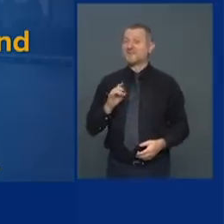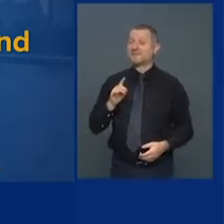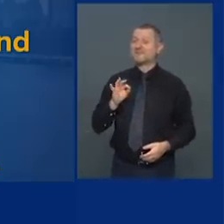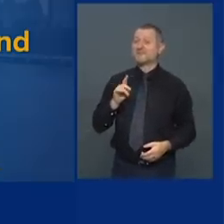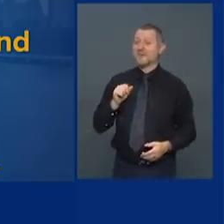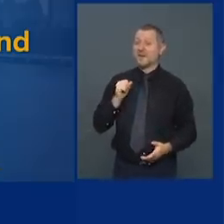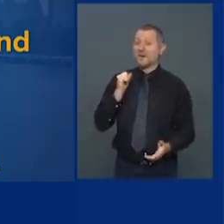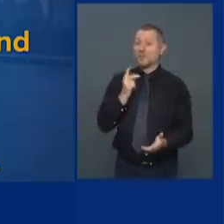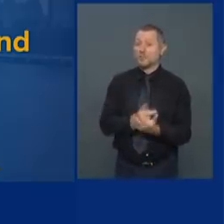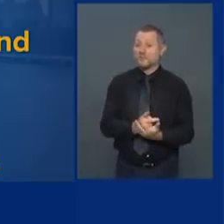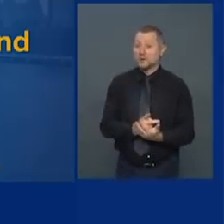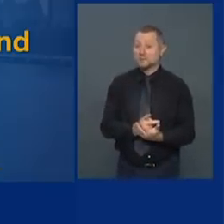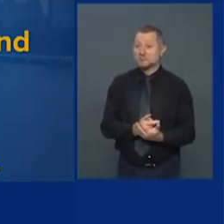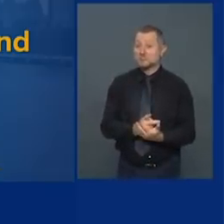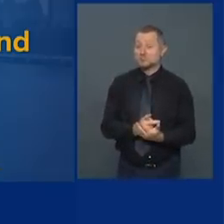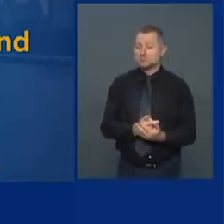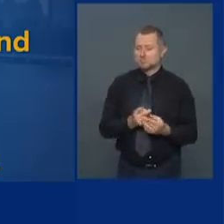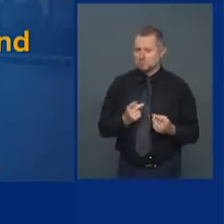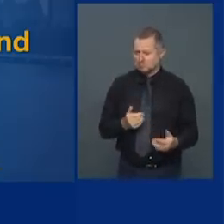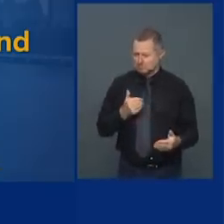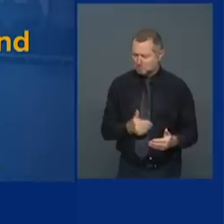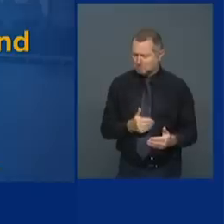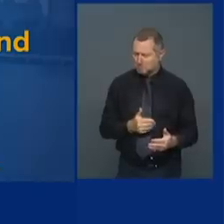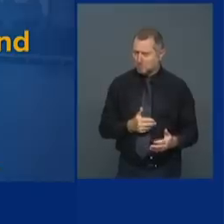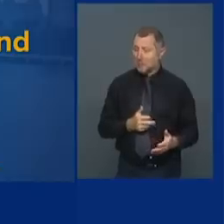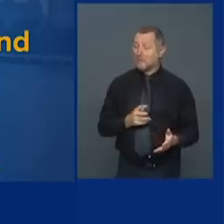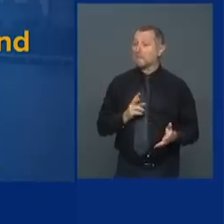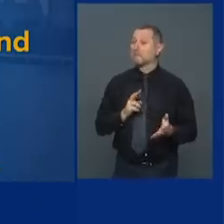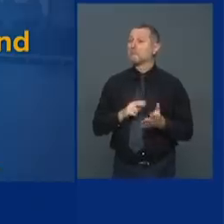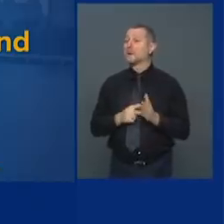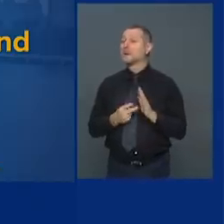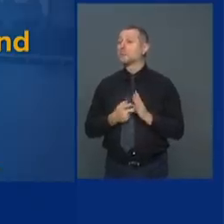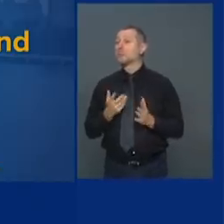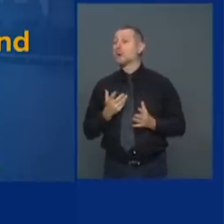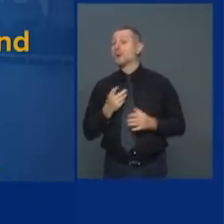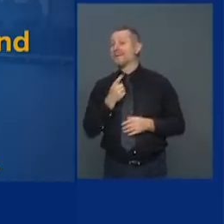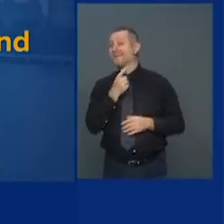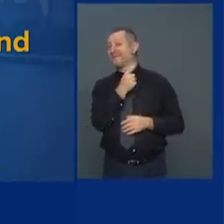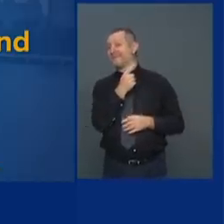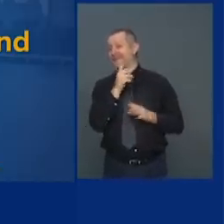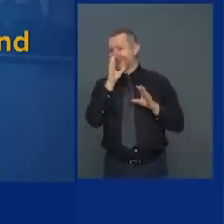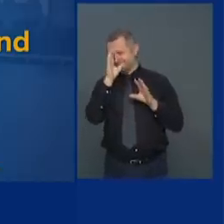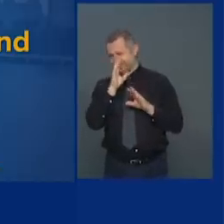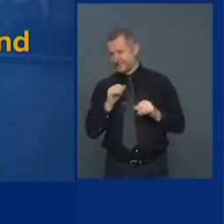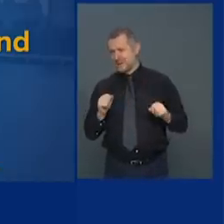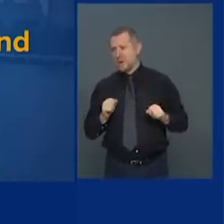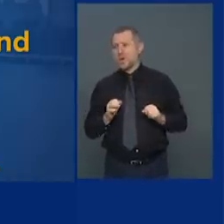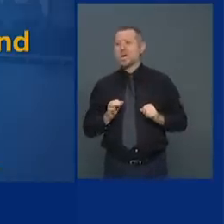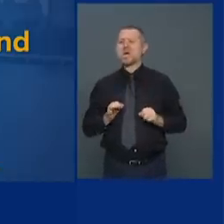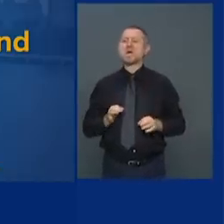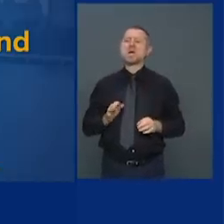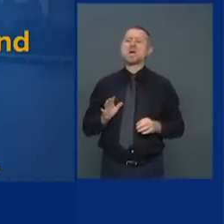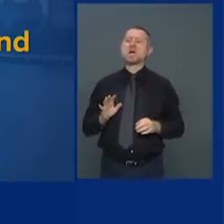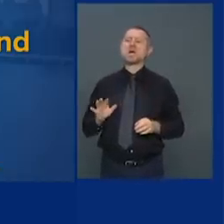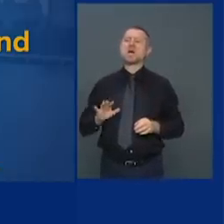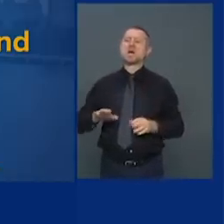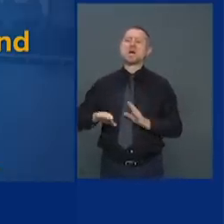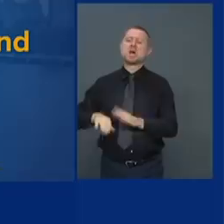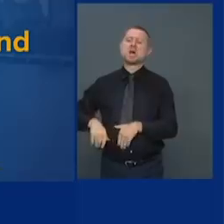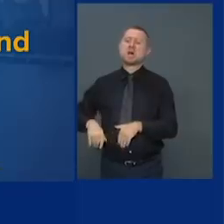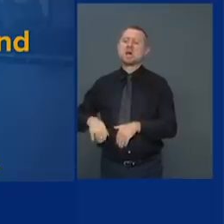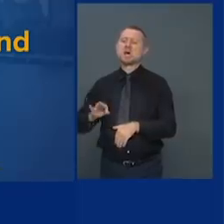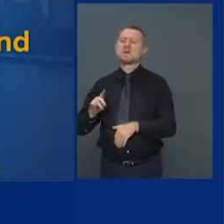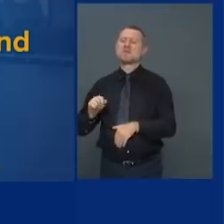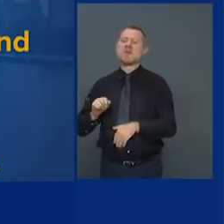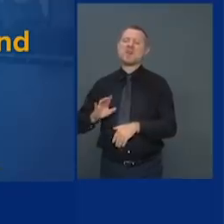uh the president overrides the FDA well then for sure it's political because I never saw a